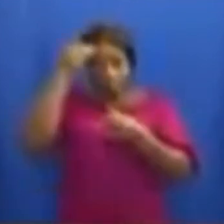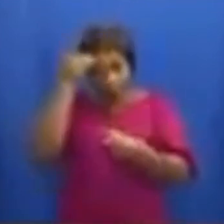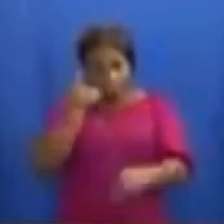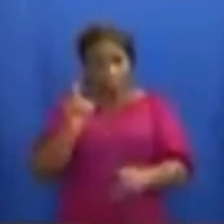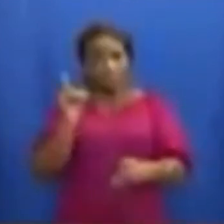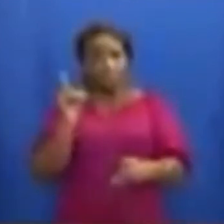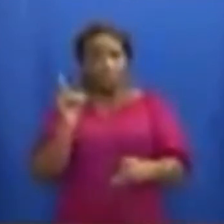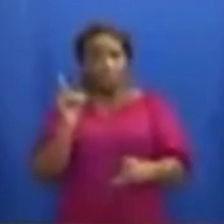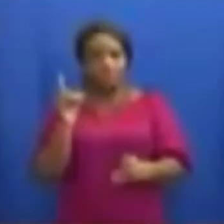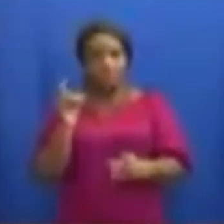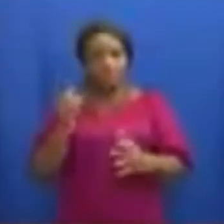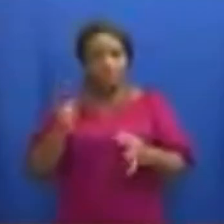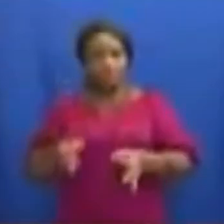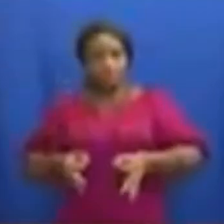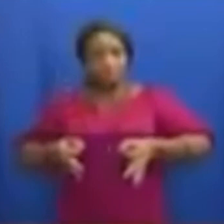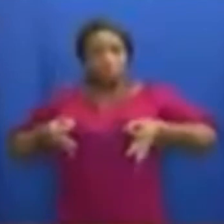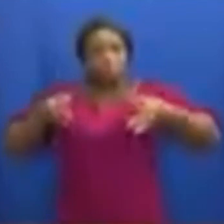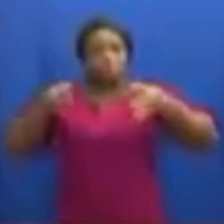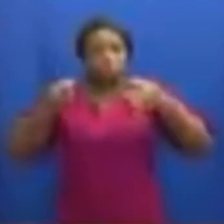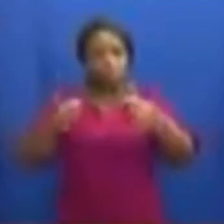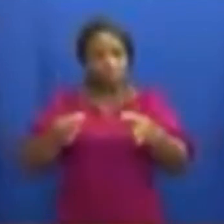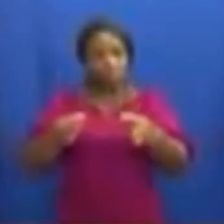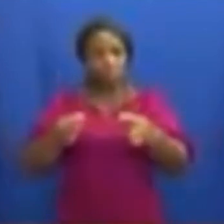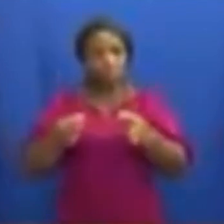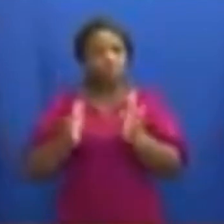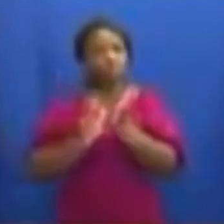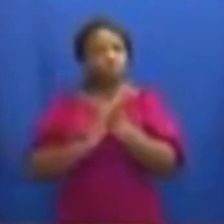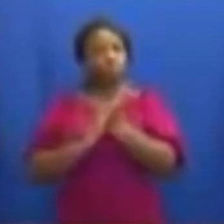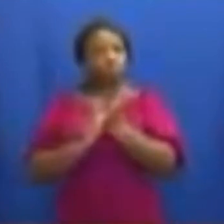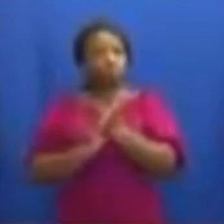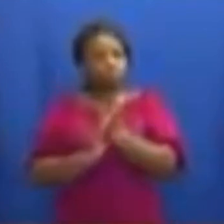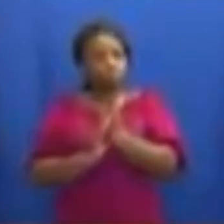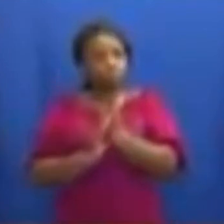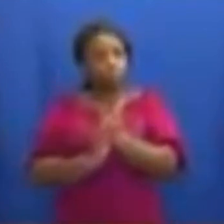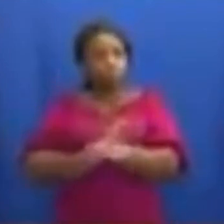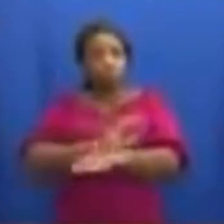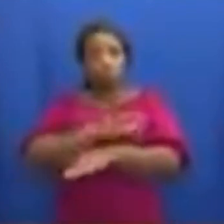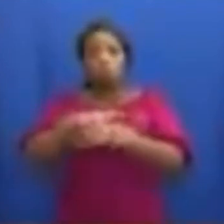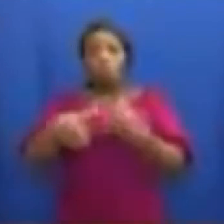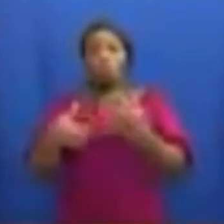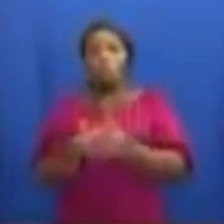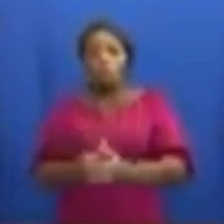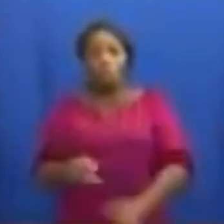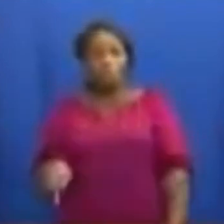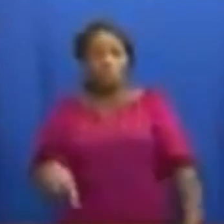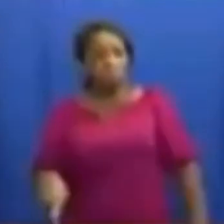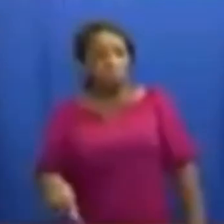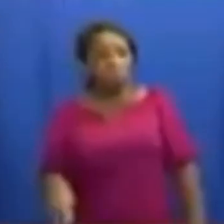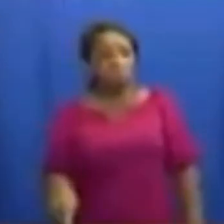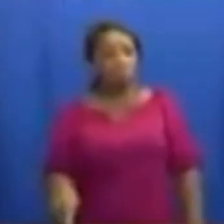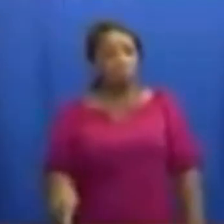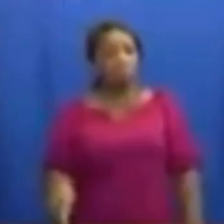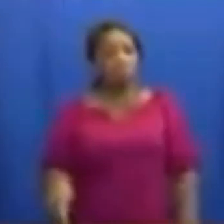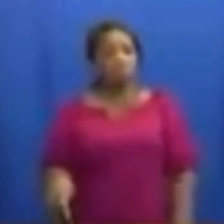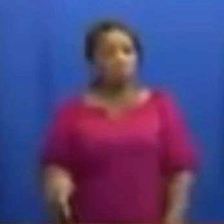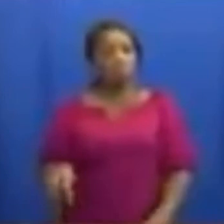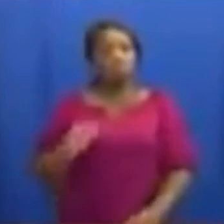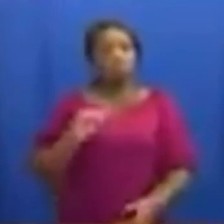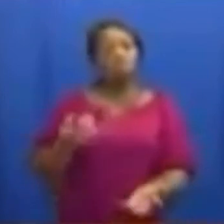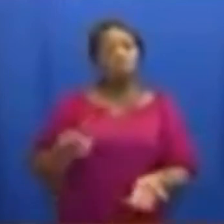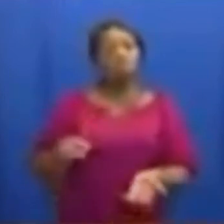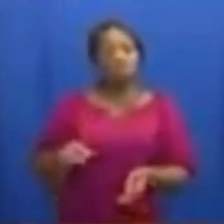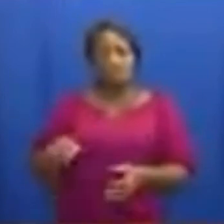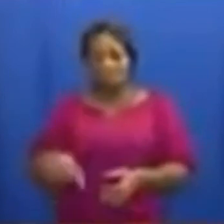to postpone the remainder of the academic year for all nursery, kindergarten, primary,